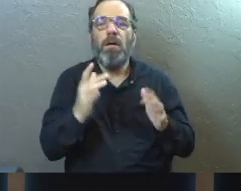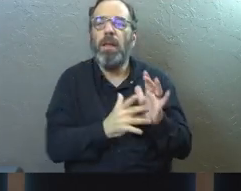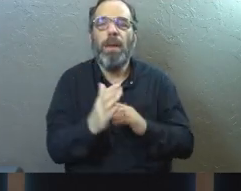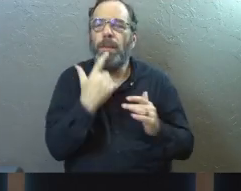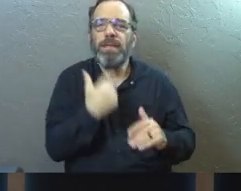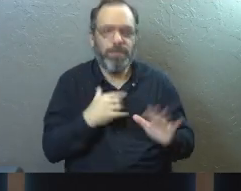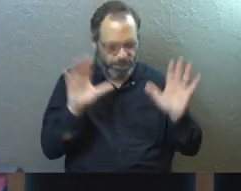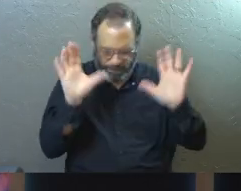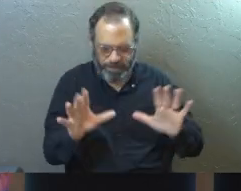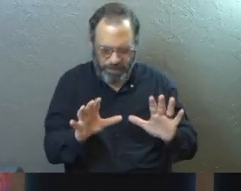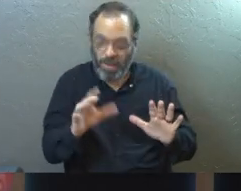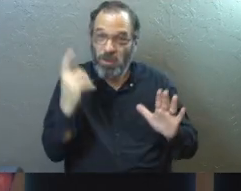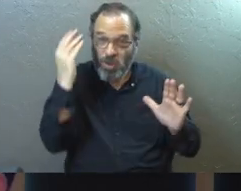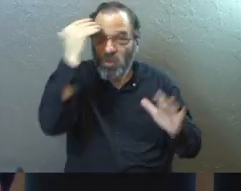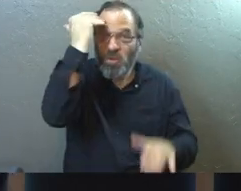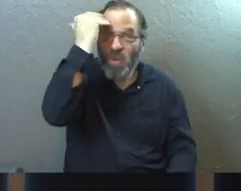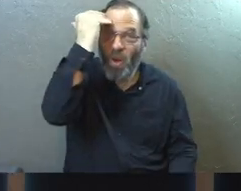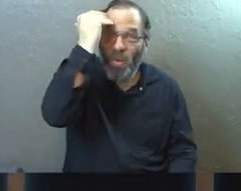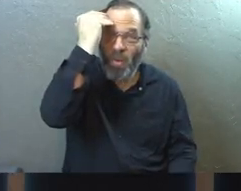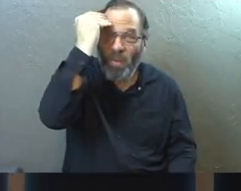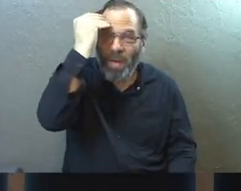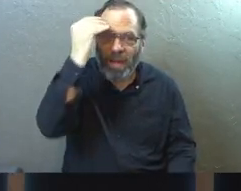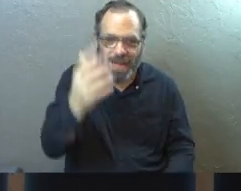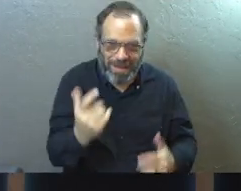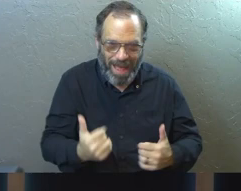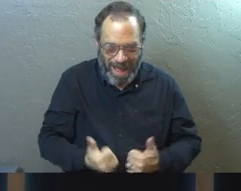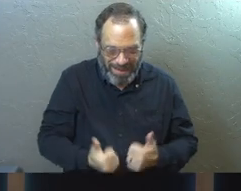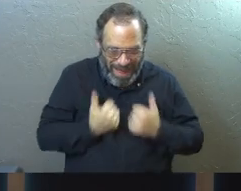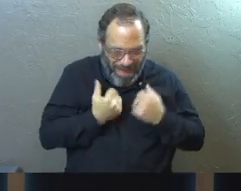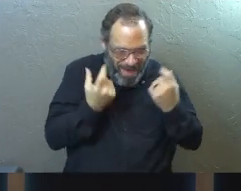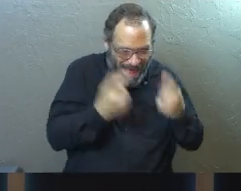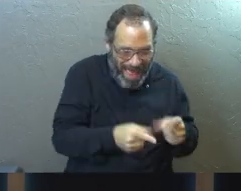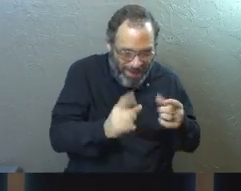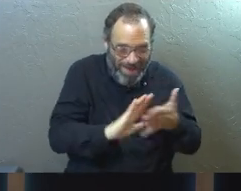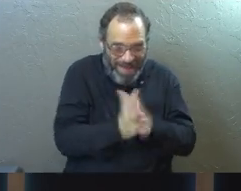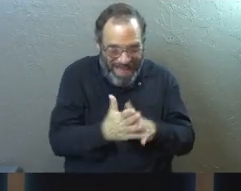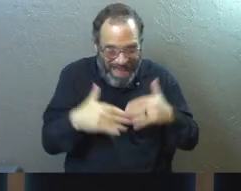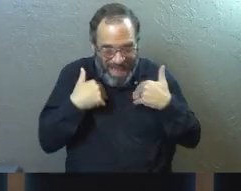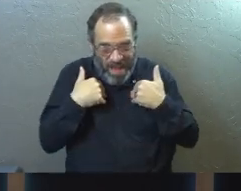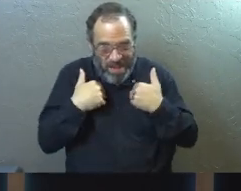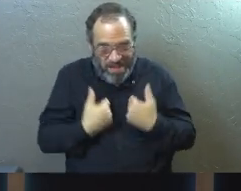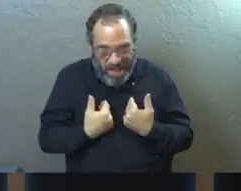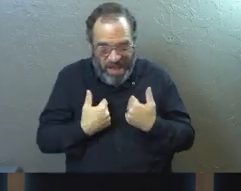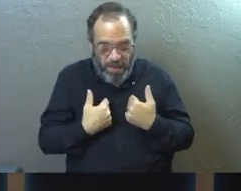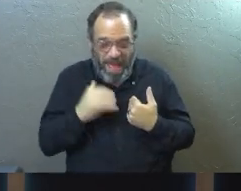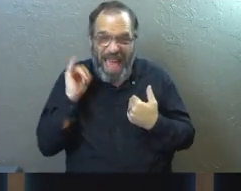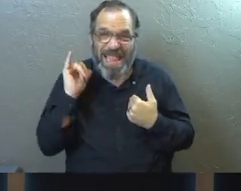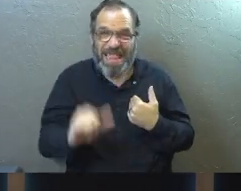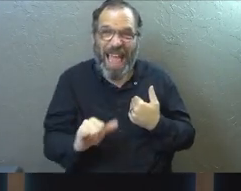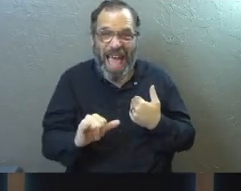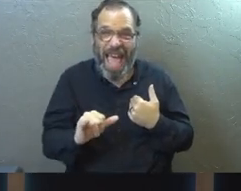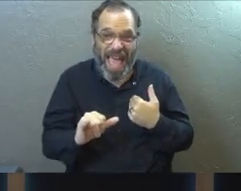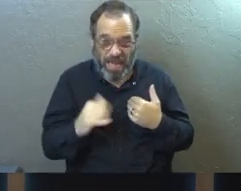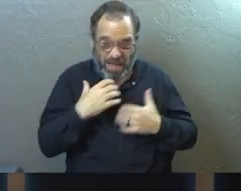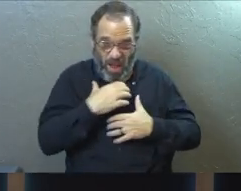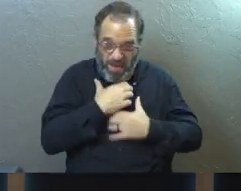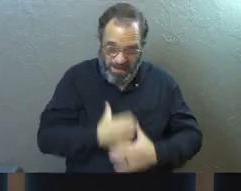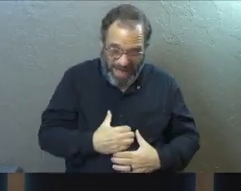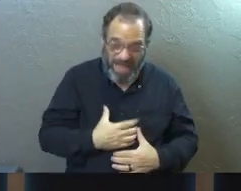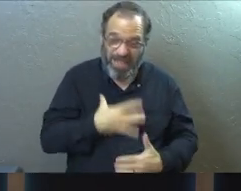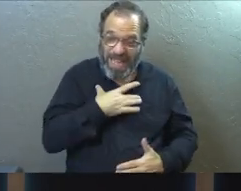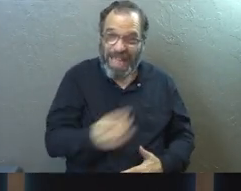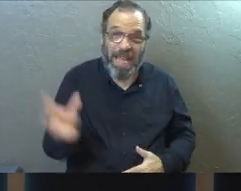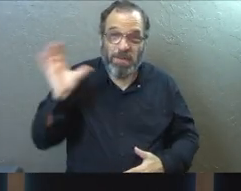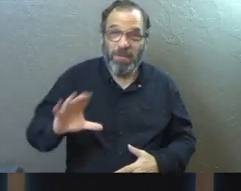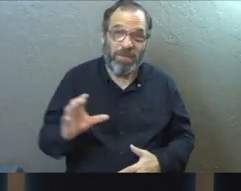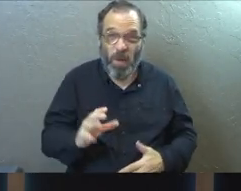of us, I think, can recognize that in our life, that as life happens to us, we get tired. And that can rob us of the passion and like that